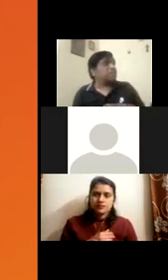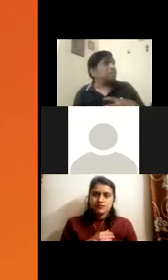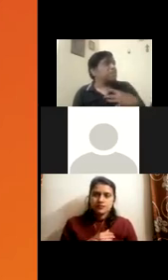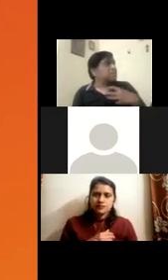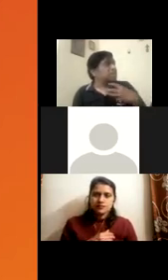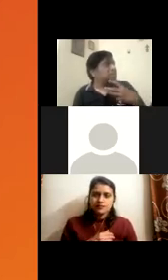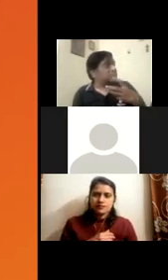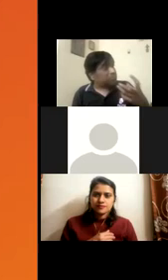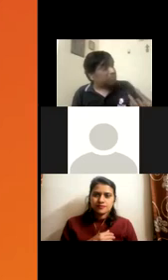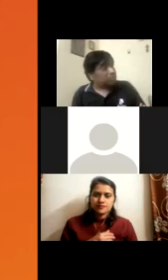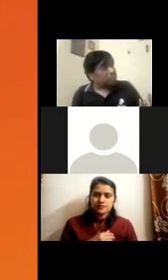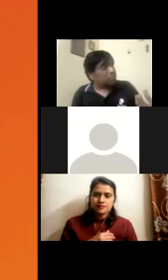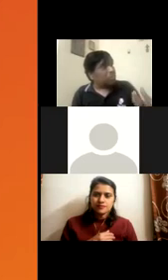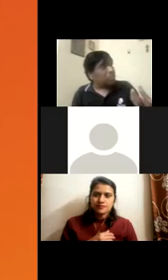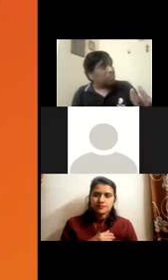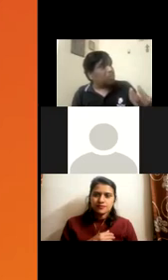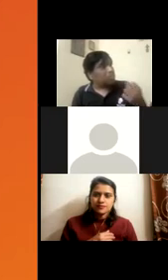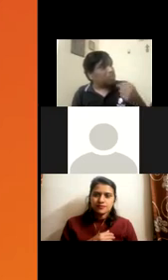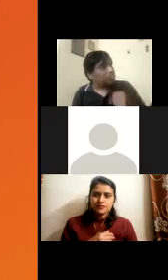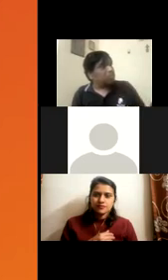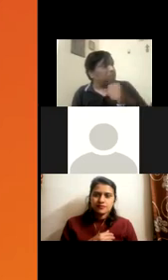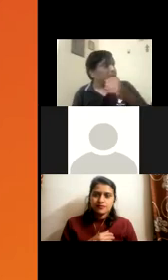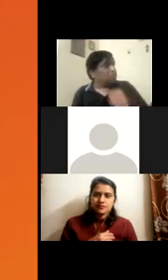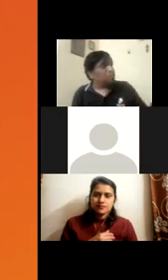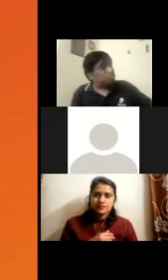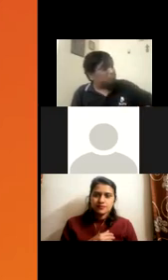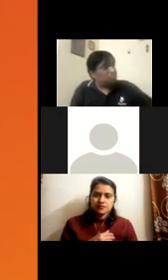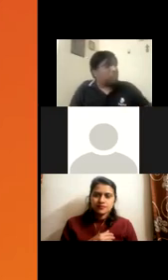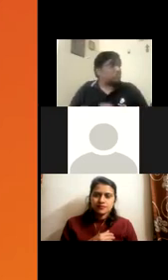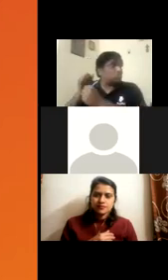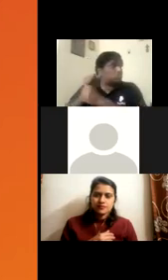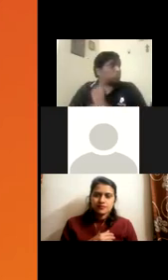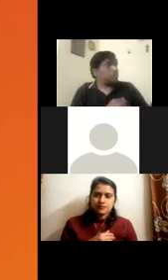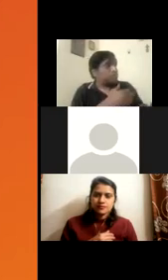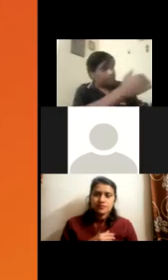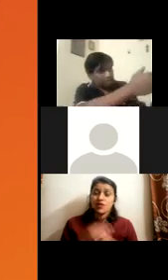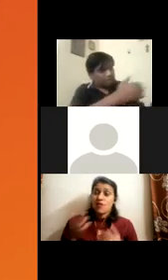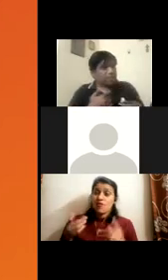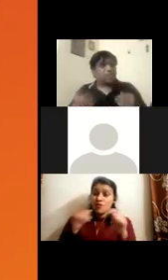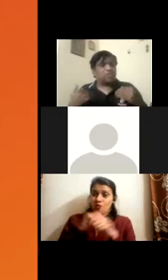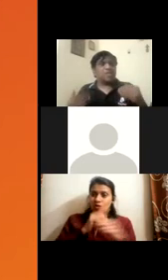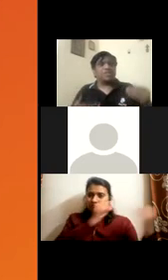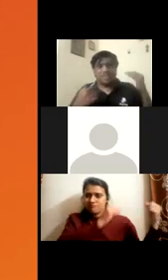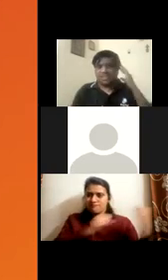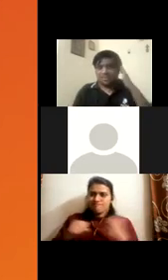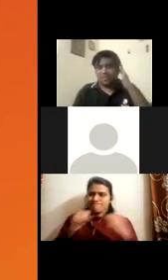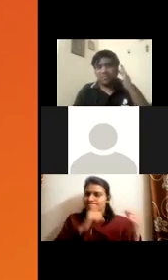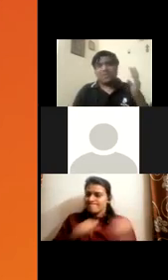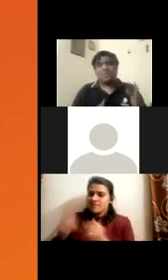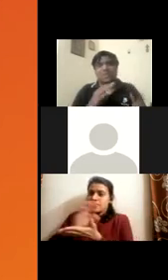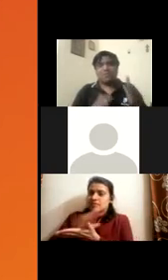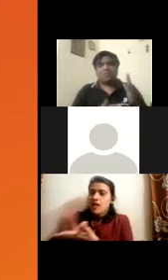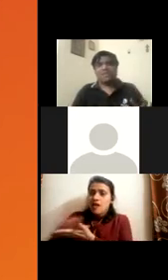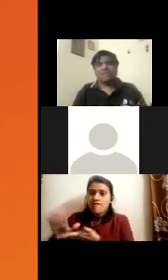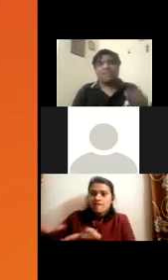detergents? Um, what is, uh, do you dip and how do you put the stroke so that the air space is clean? You know,